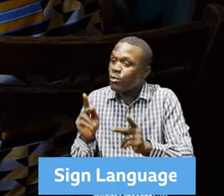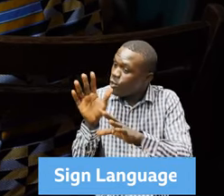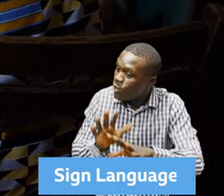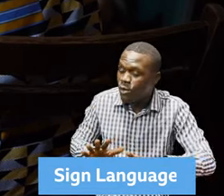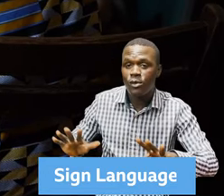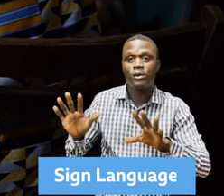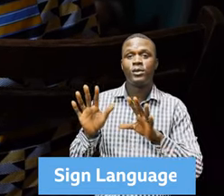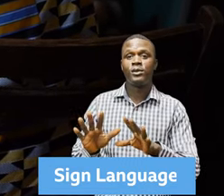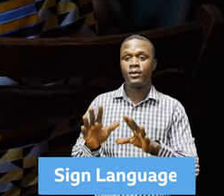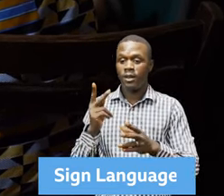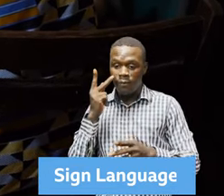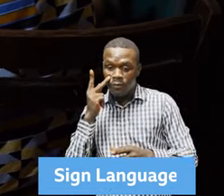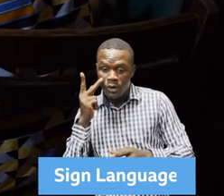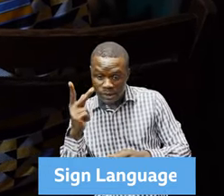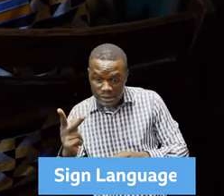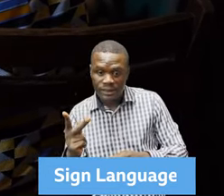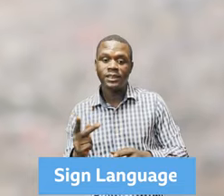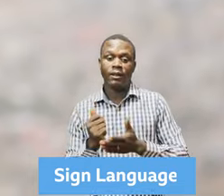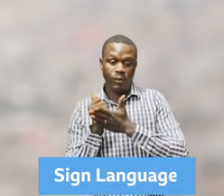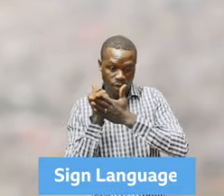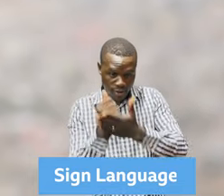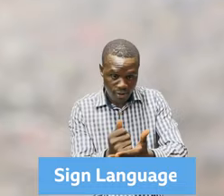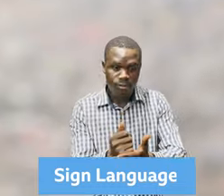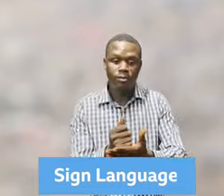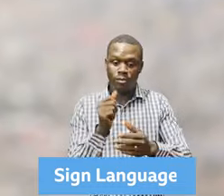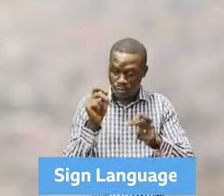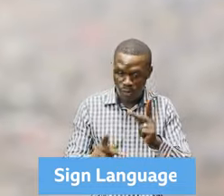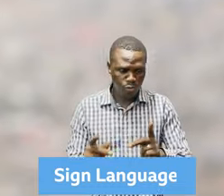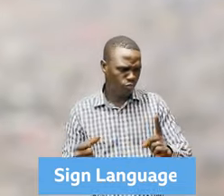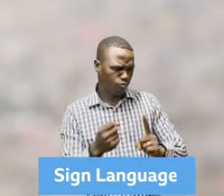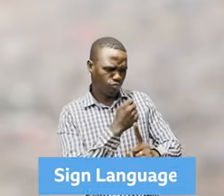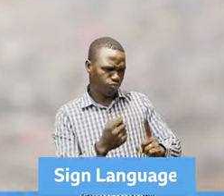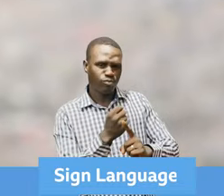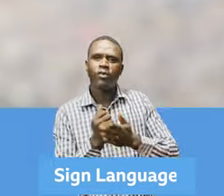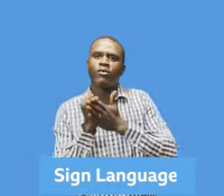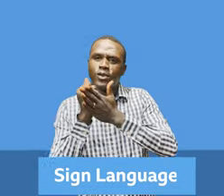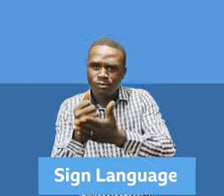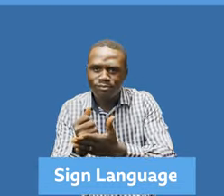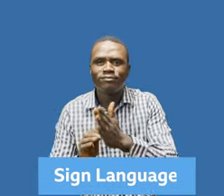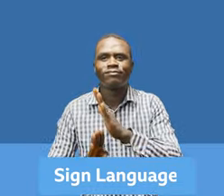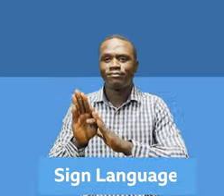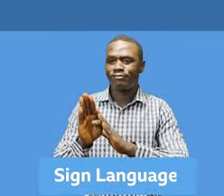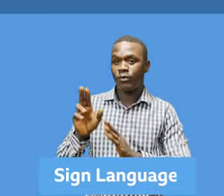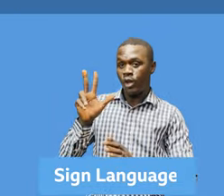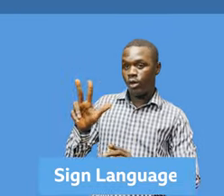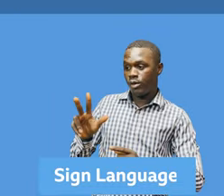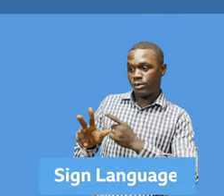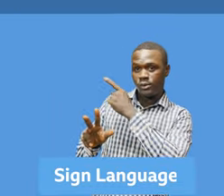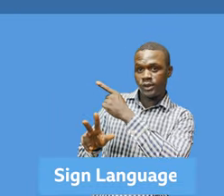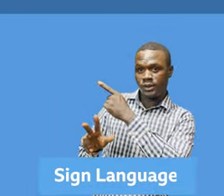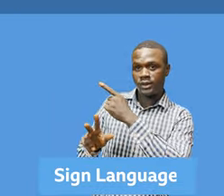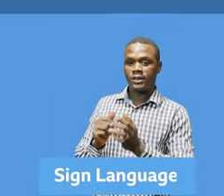the strengthening and establishment of local service centers and the provision of direct support to survivors of violence. Third,